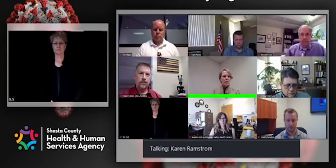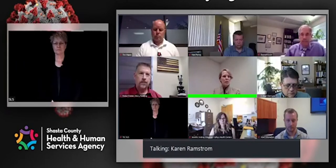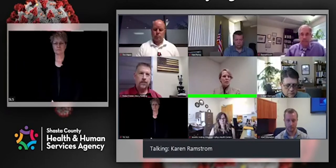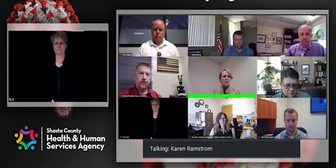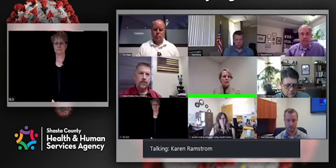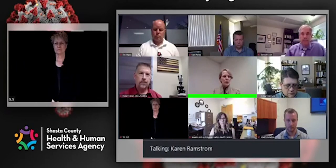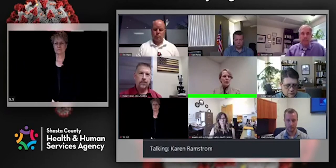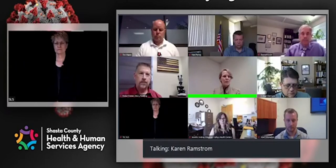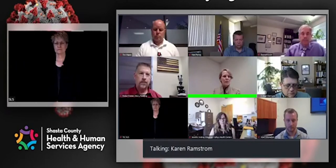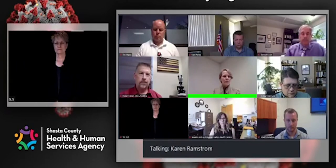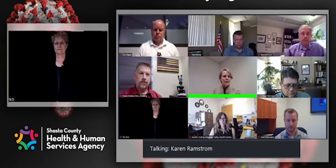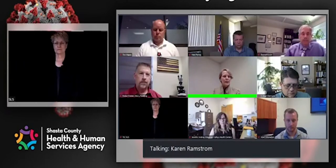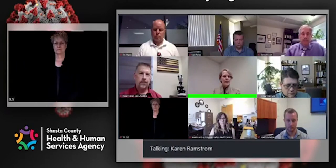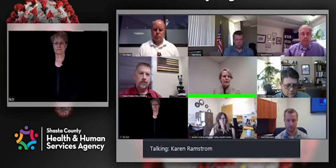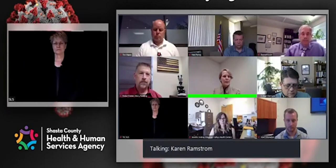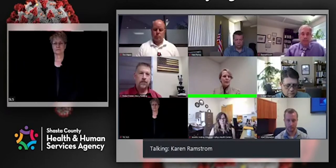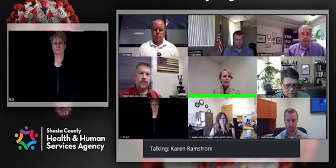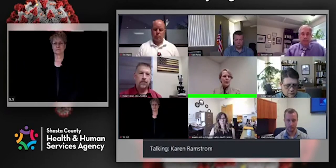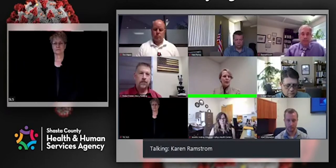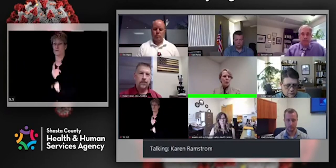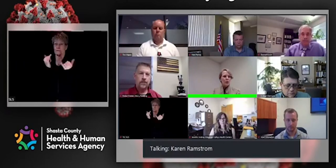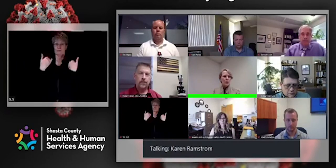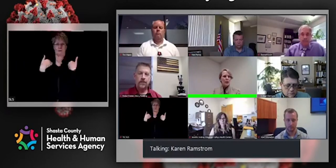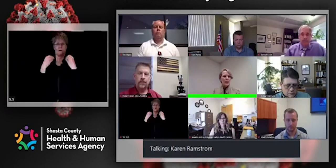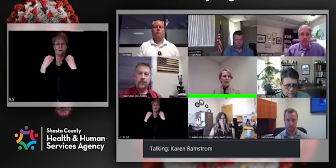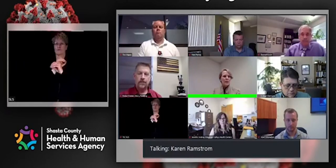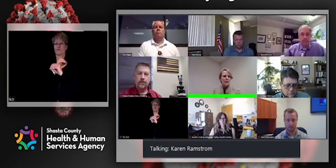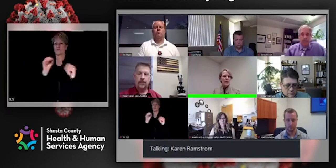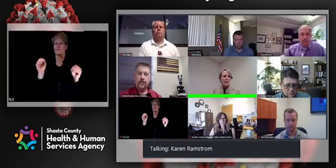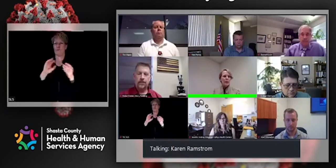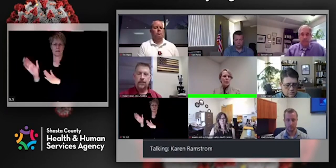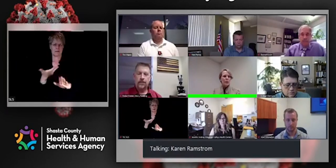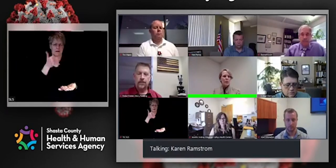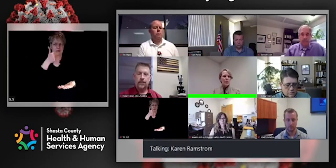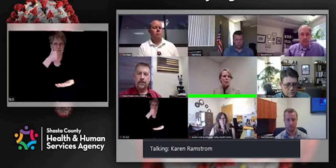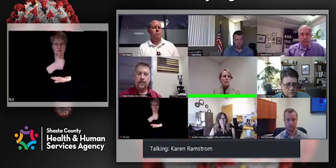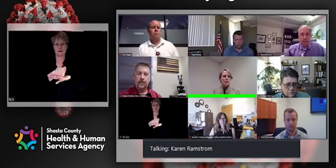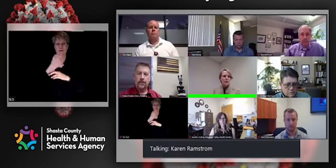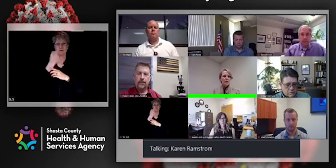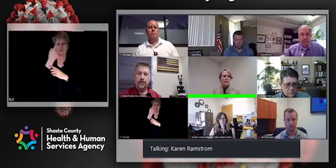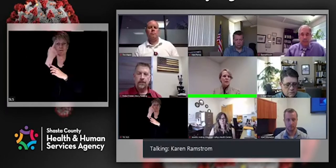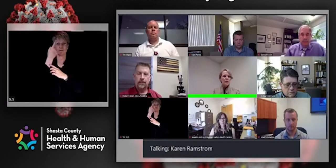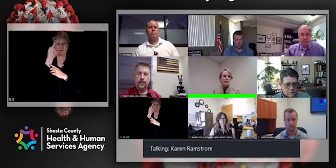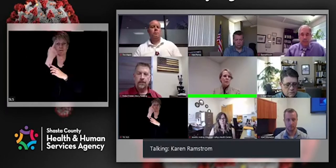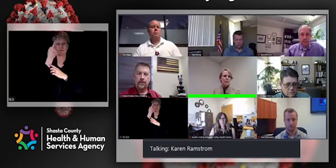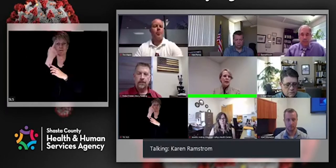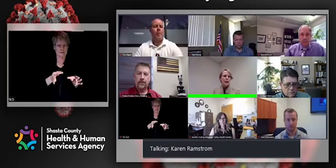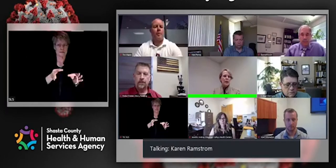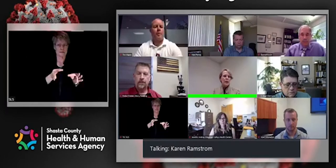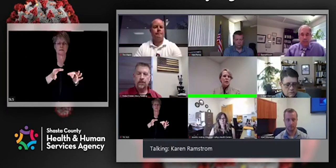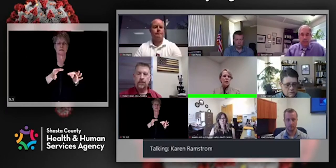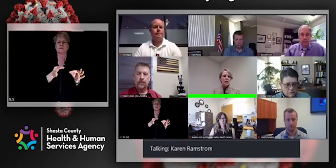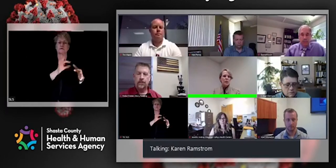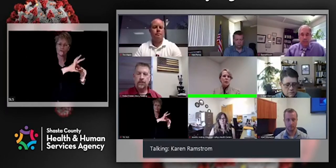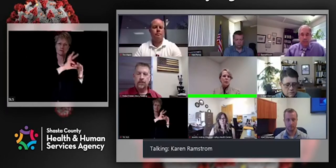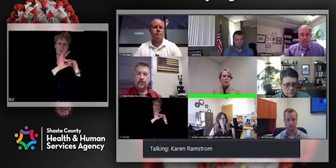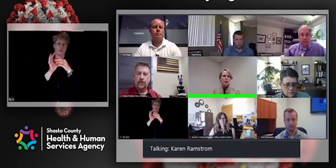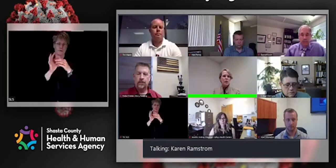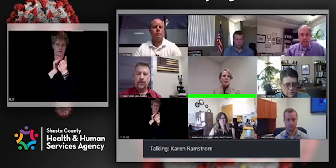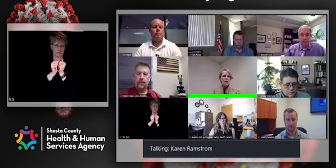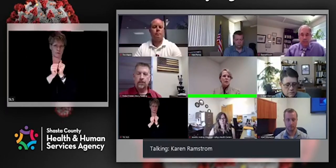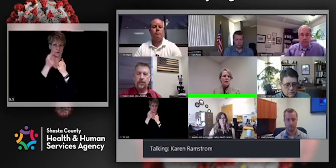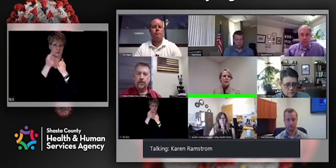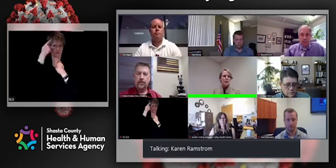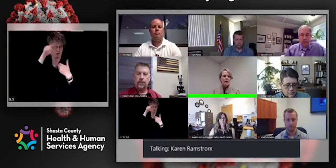local decisions around this, because we're waiting for the state guidance to come out with more specificity than what we know right now, which is no